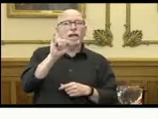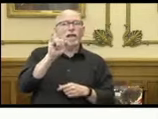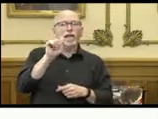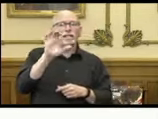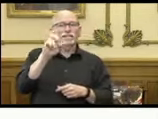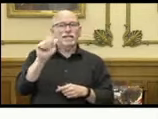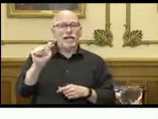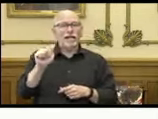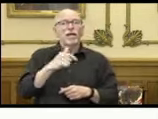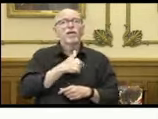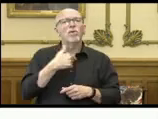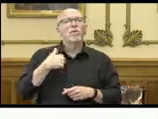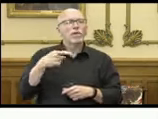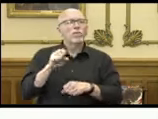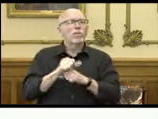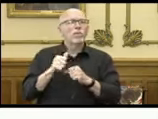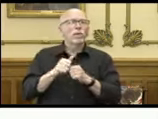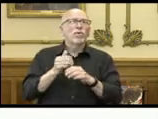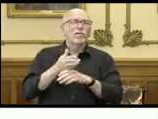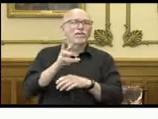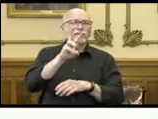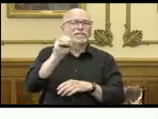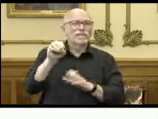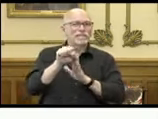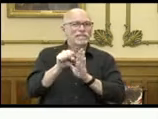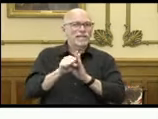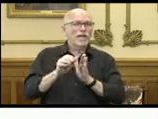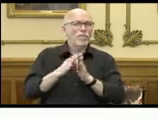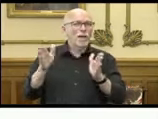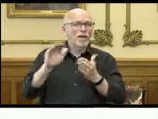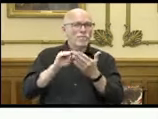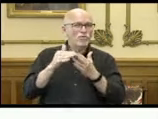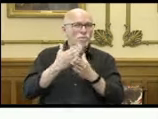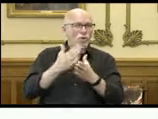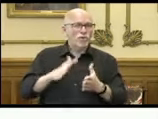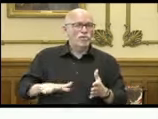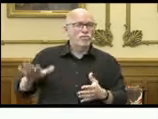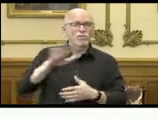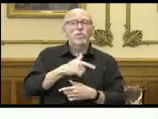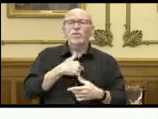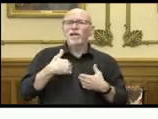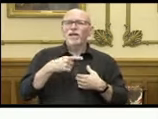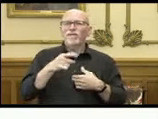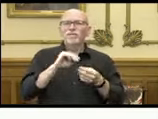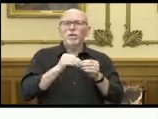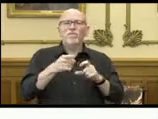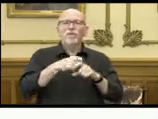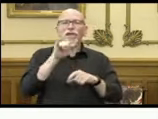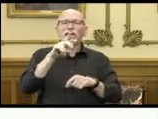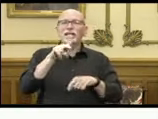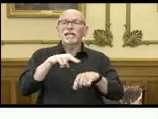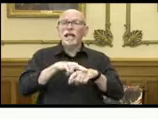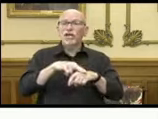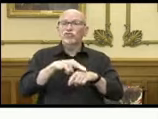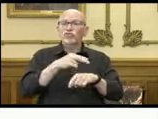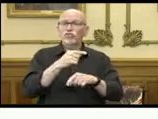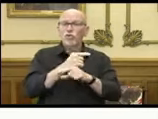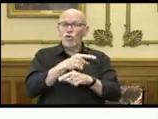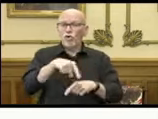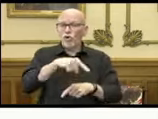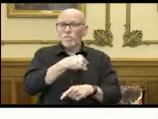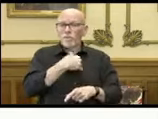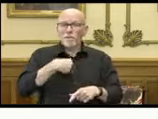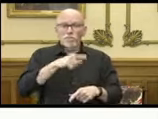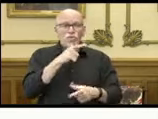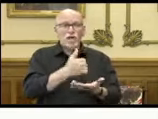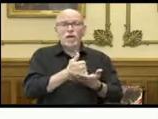we're working with over 60 statewide community partners. We also have members of the Indiana National Guard who are assisting us with the